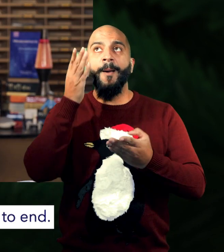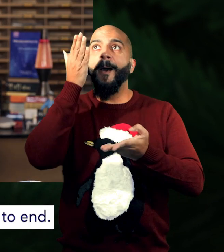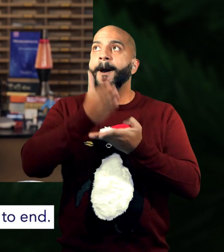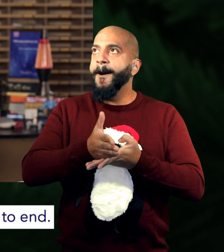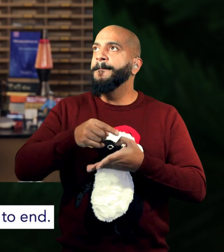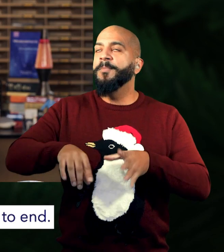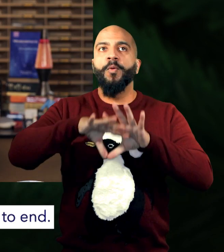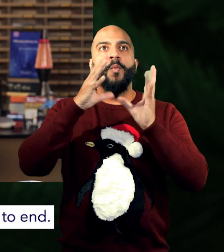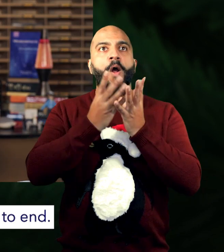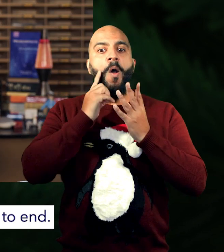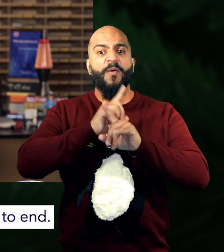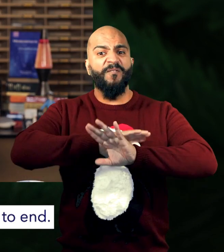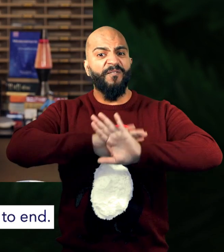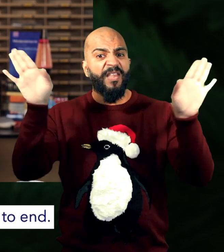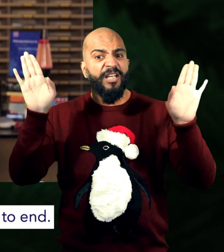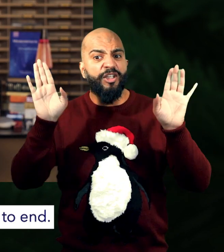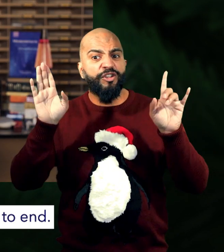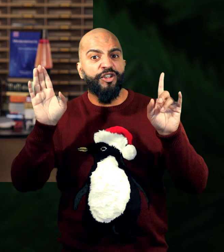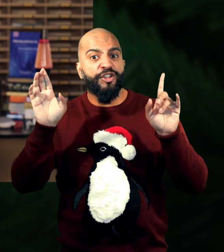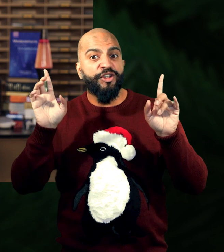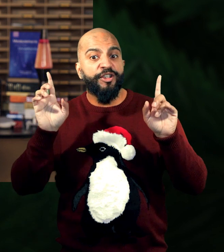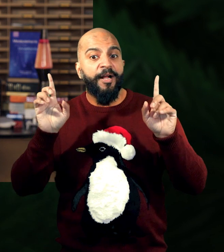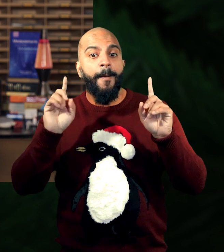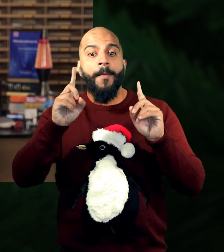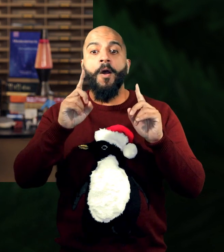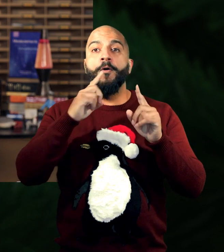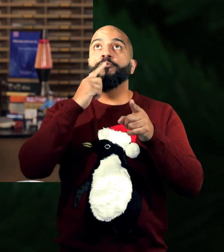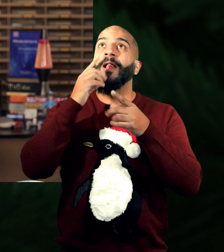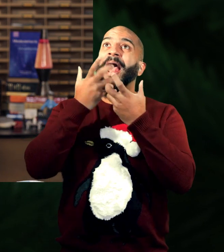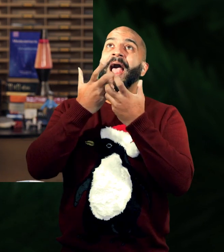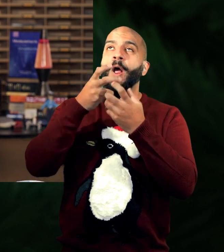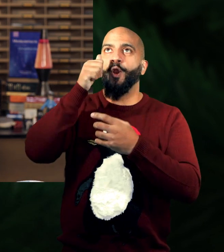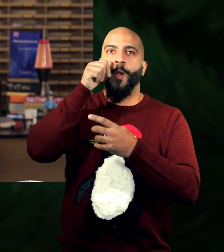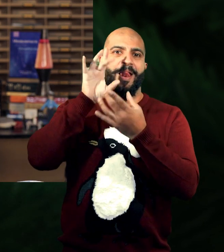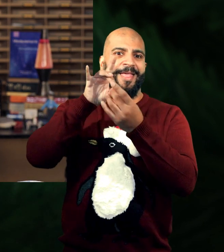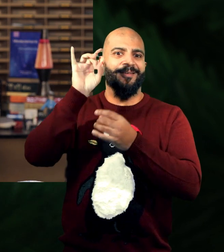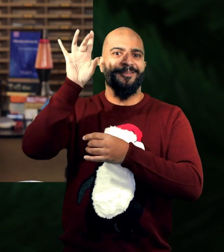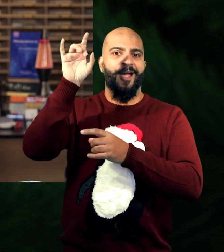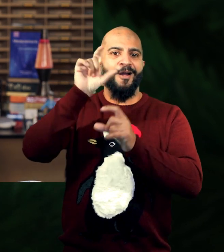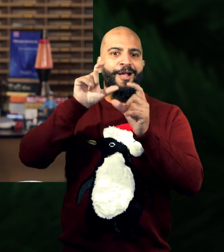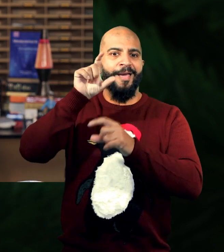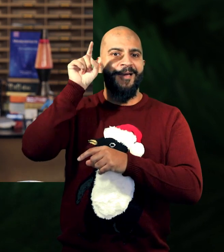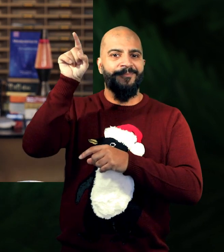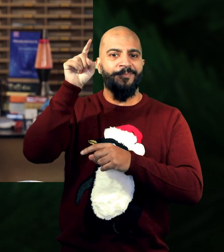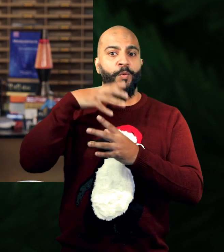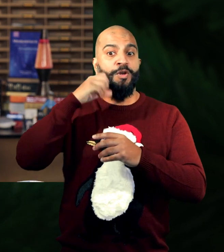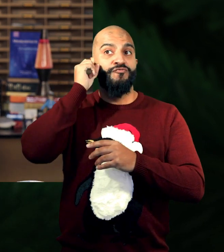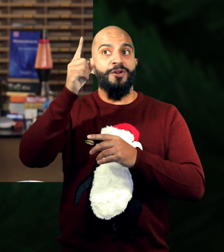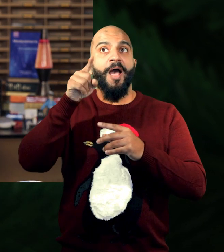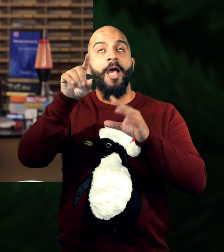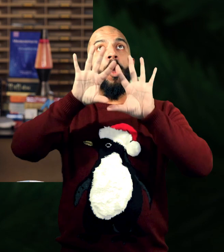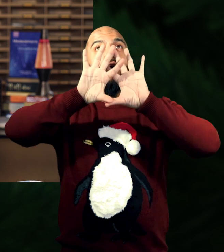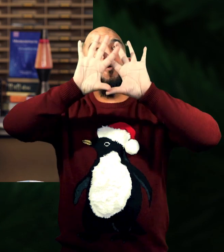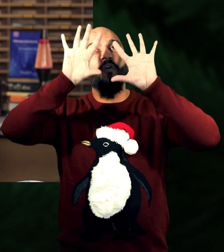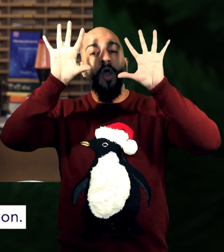how we found out how the universe is going to end. By looking at the colours of the stars, we realised that the universe is